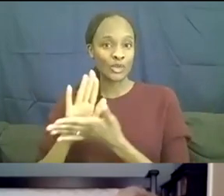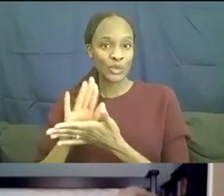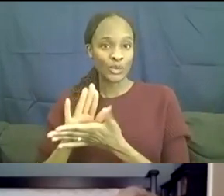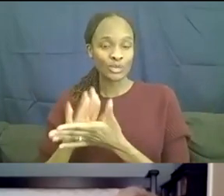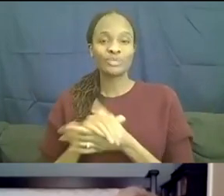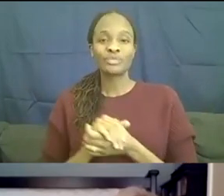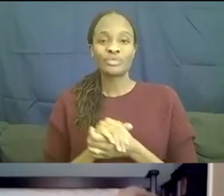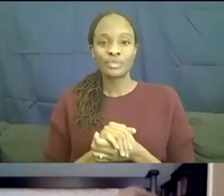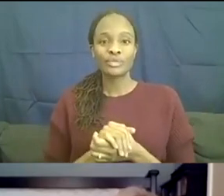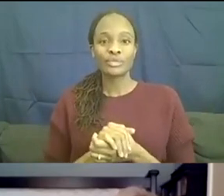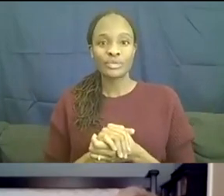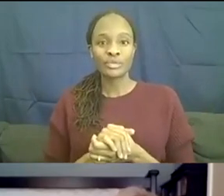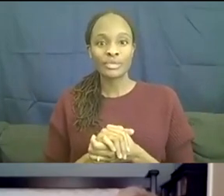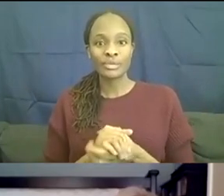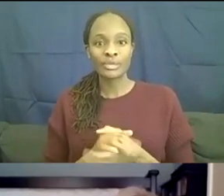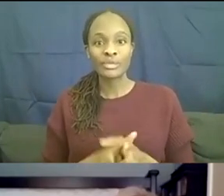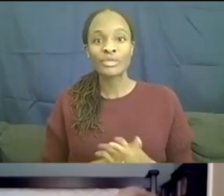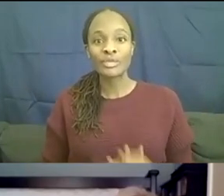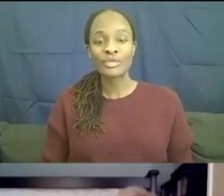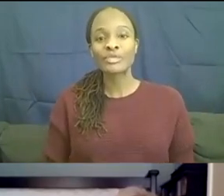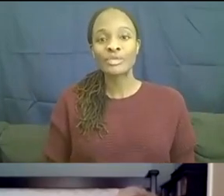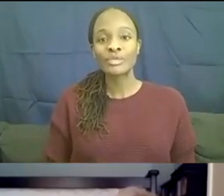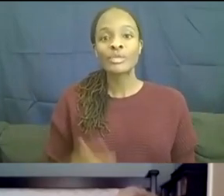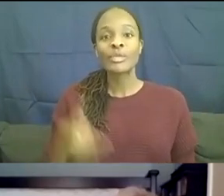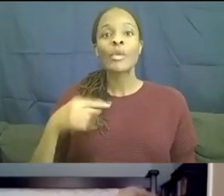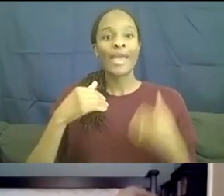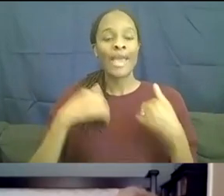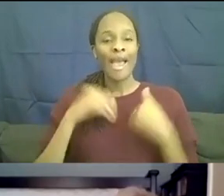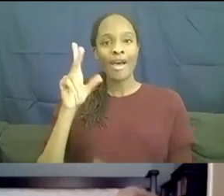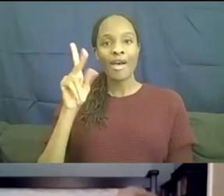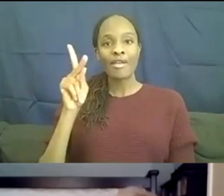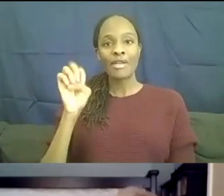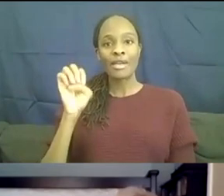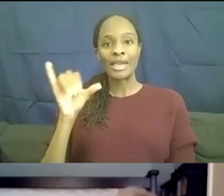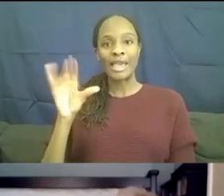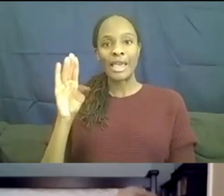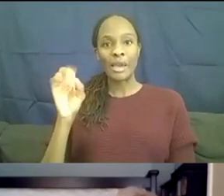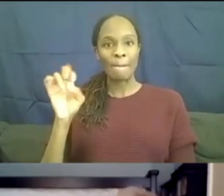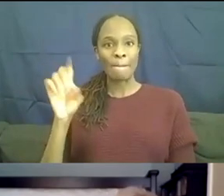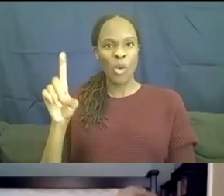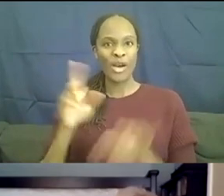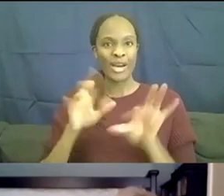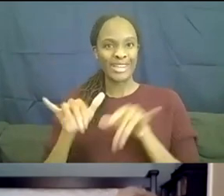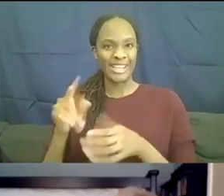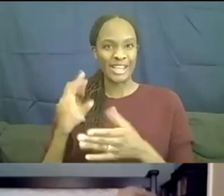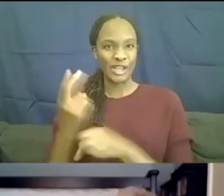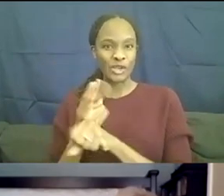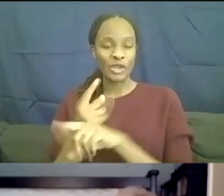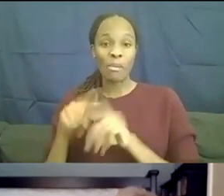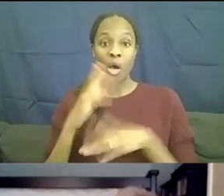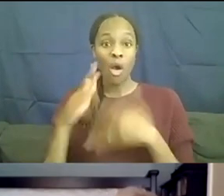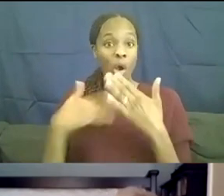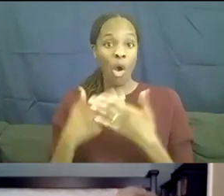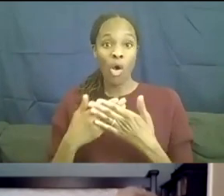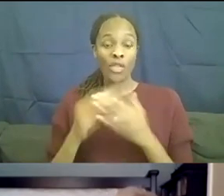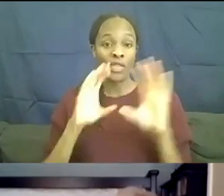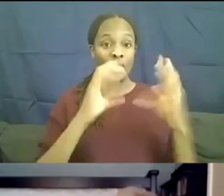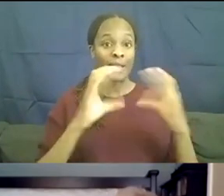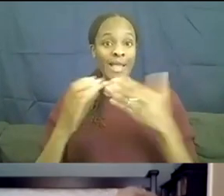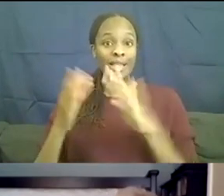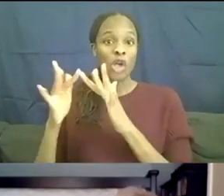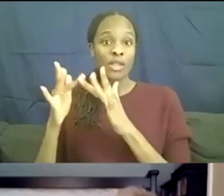has been done online, and we have a keyboard here that he uses, but all of the classes are online, and they don't know